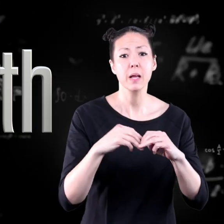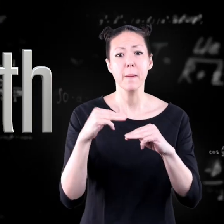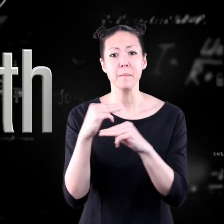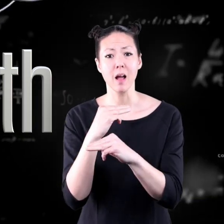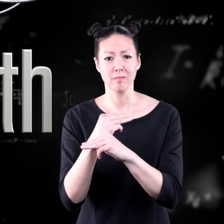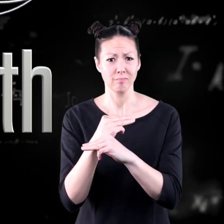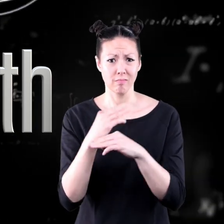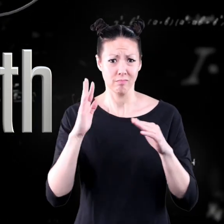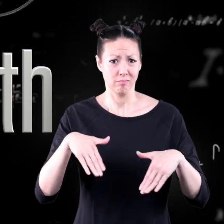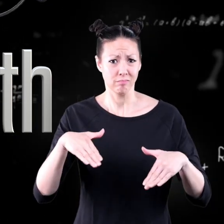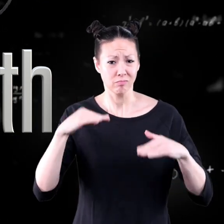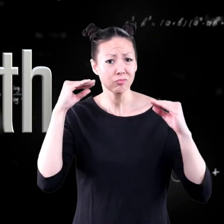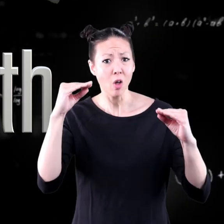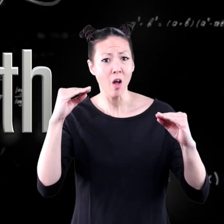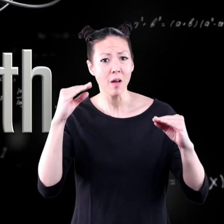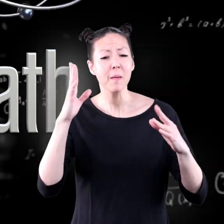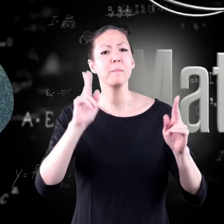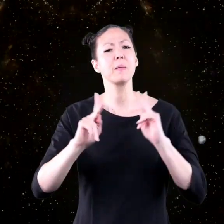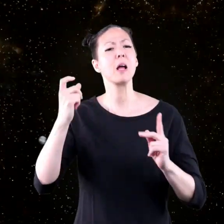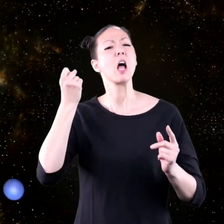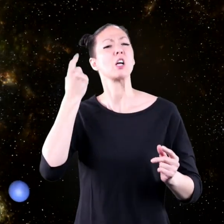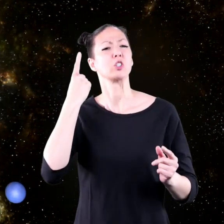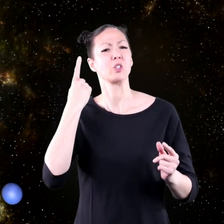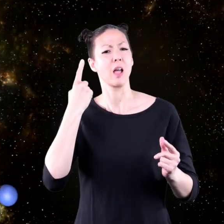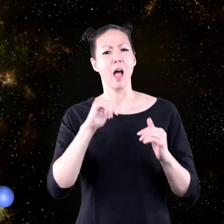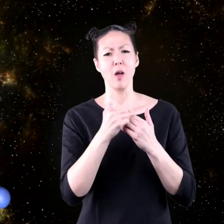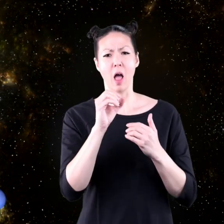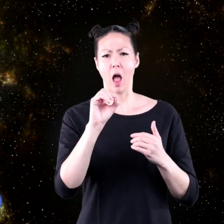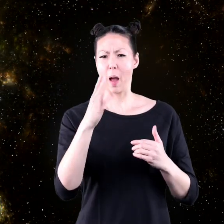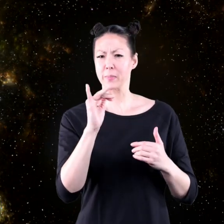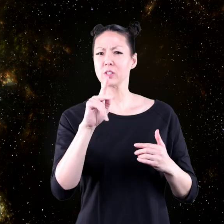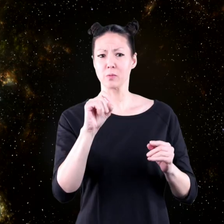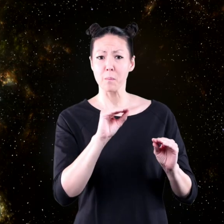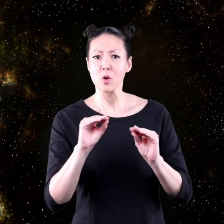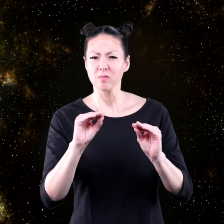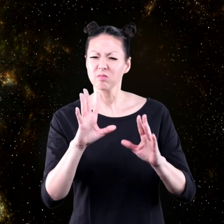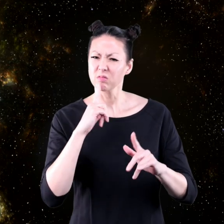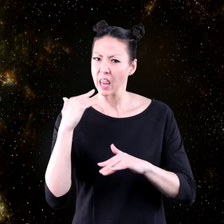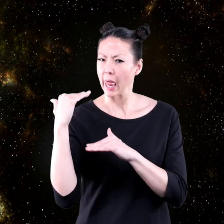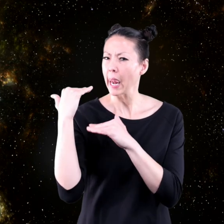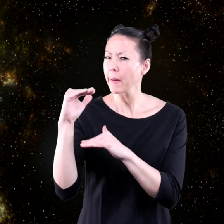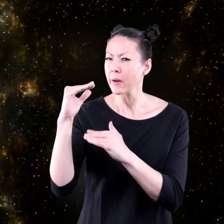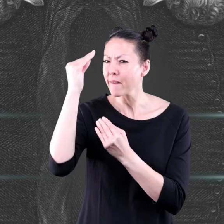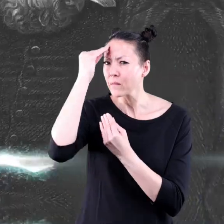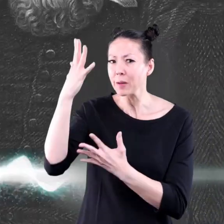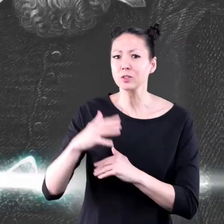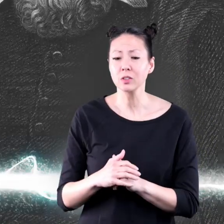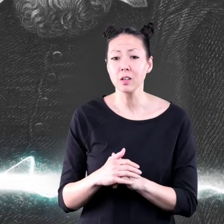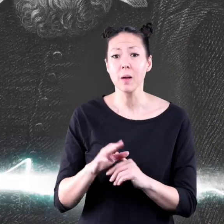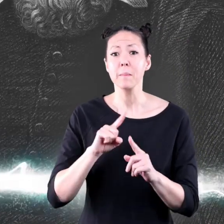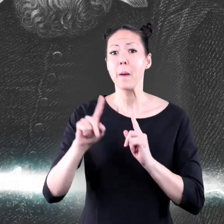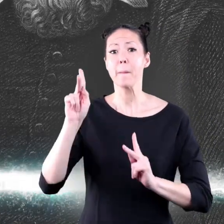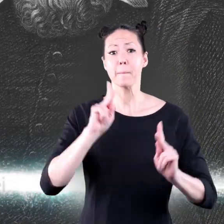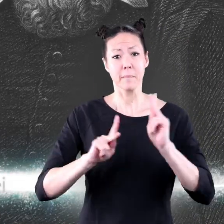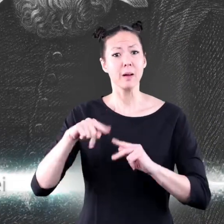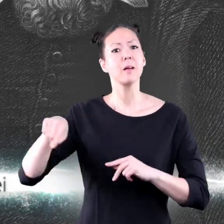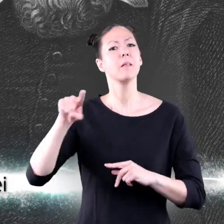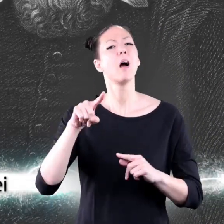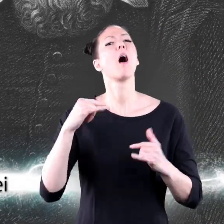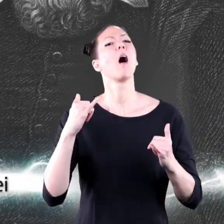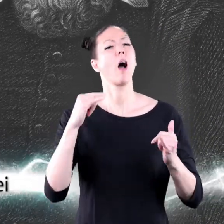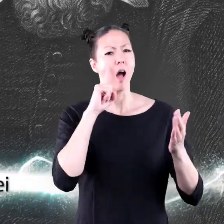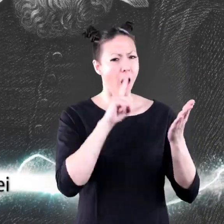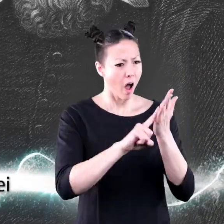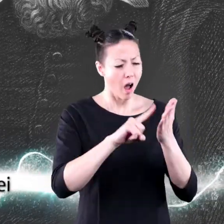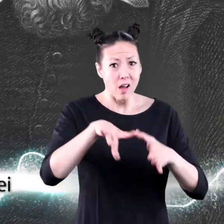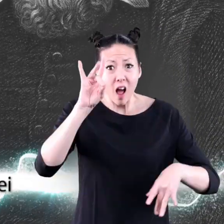taught. So, people's understanding about how objects moved around was very limited. But then people began to make huge